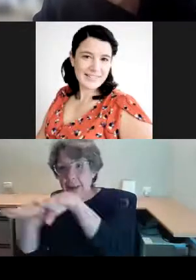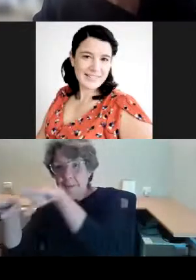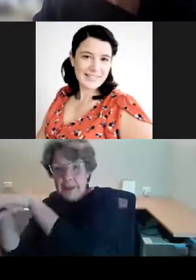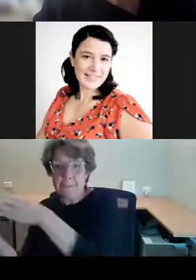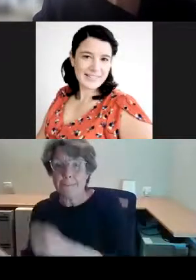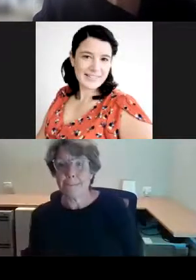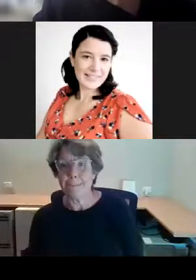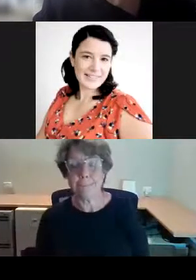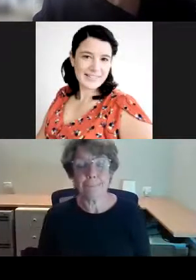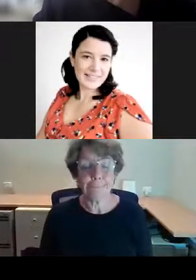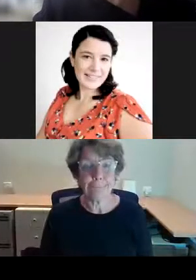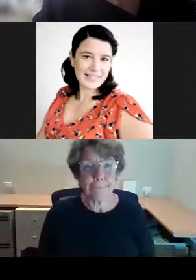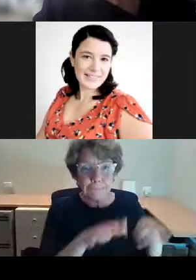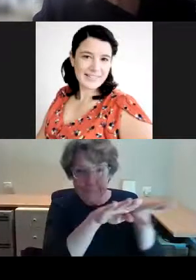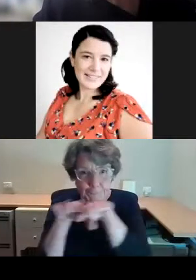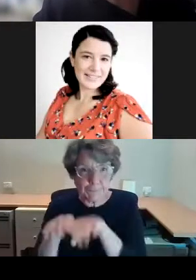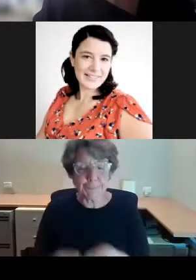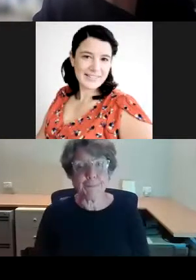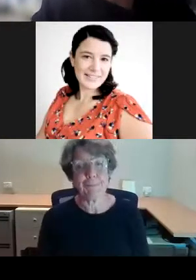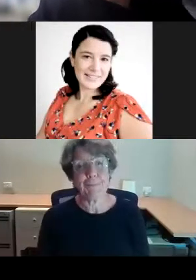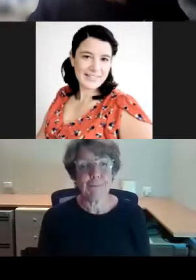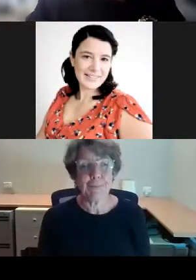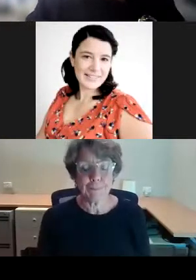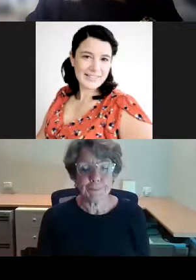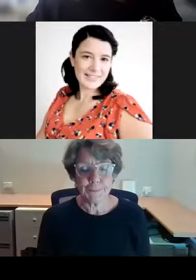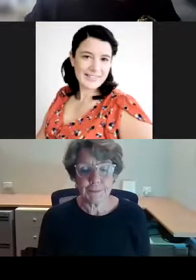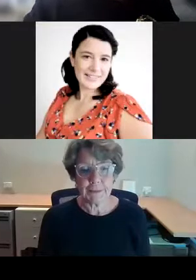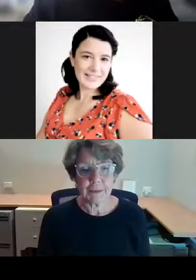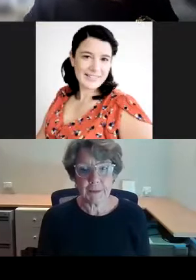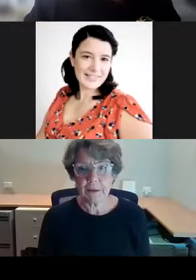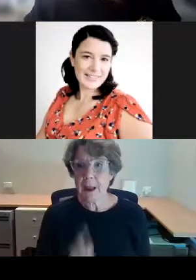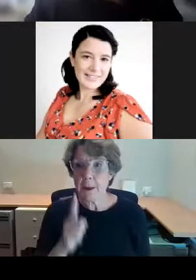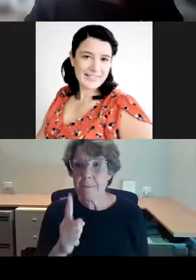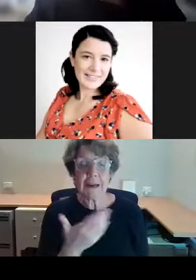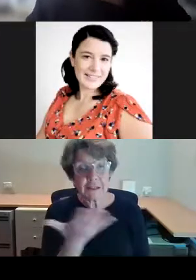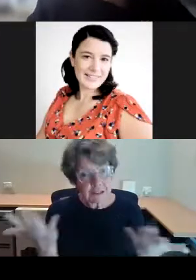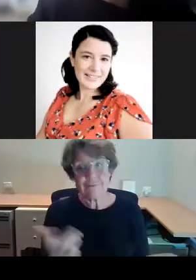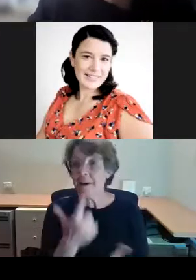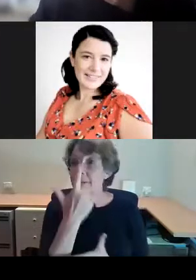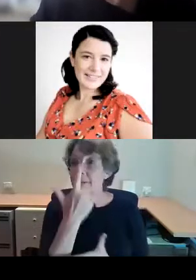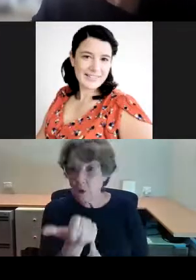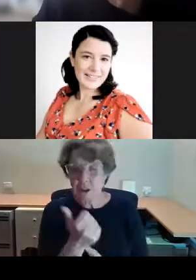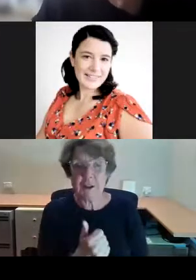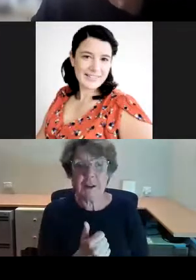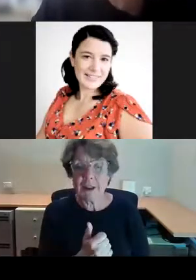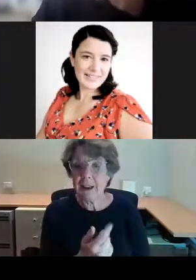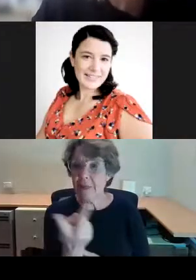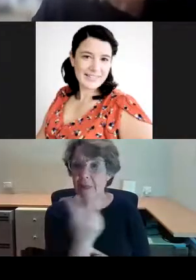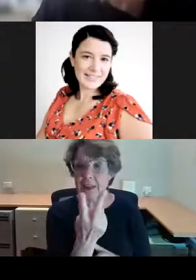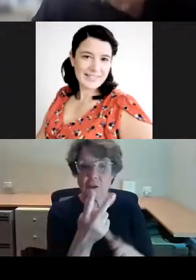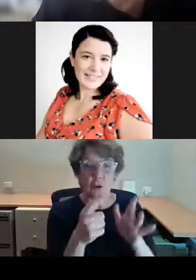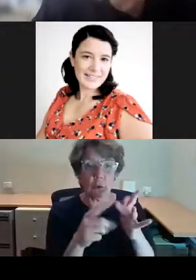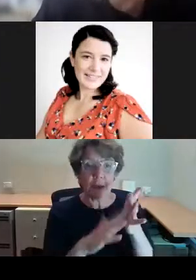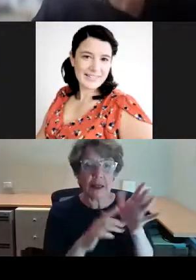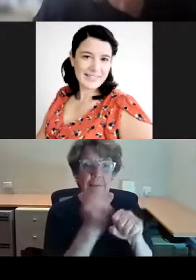like this in this aerial view. But all is not lost, these are two images that Ken